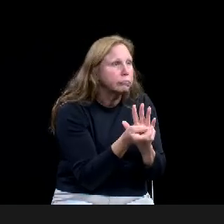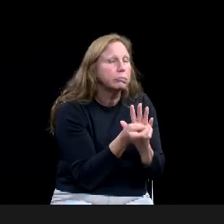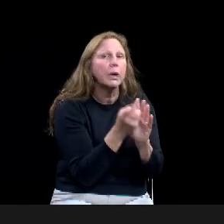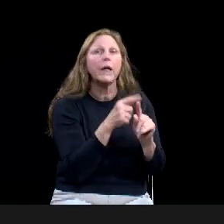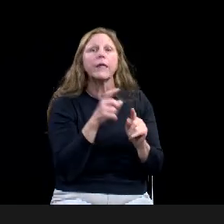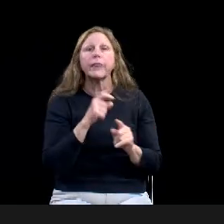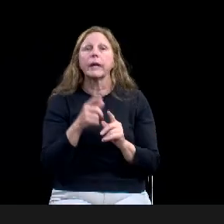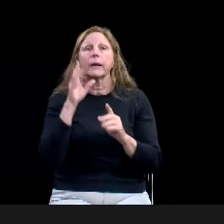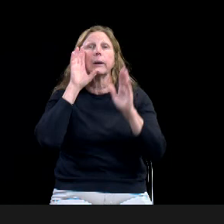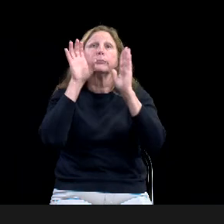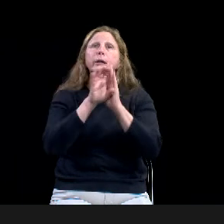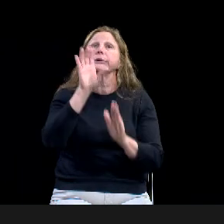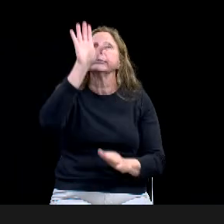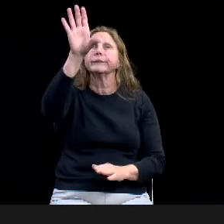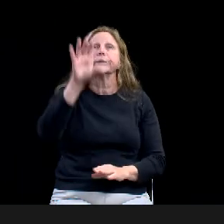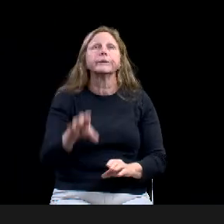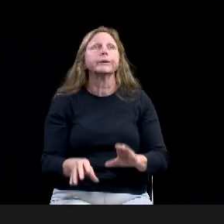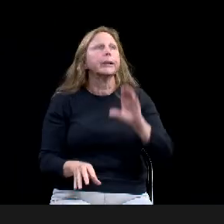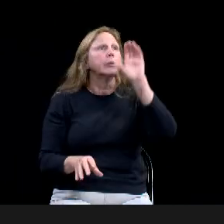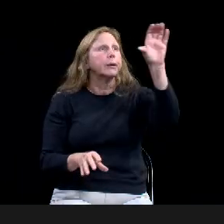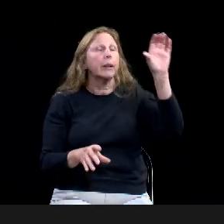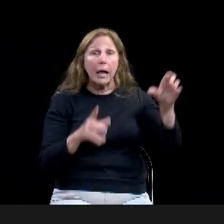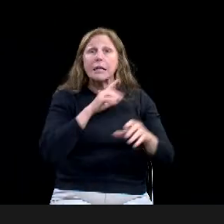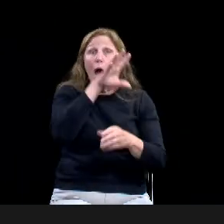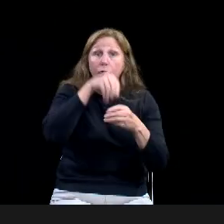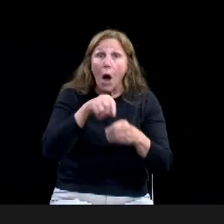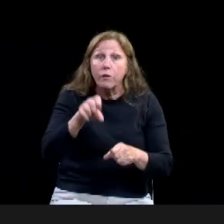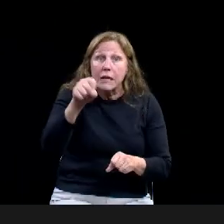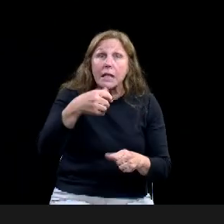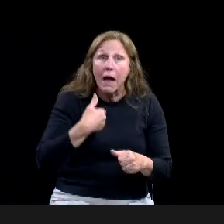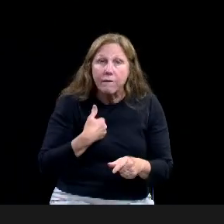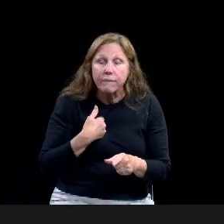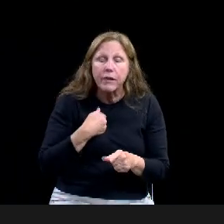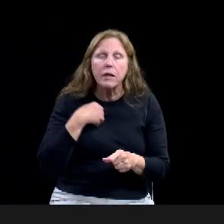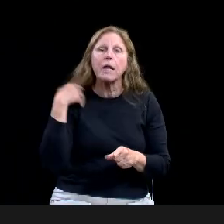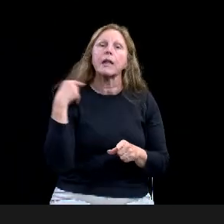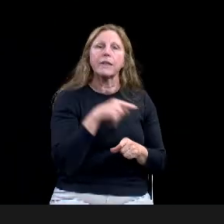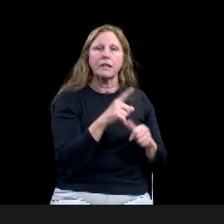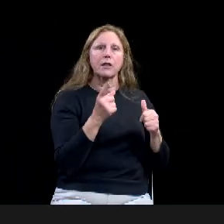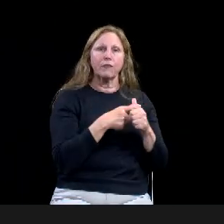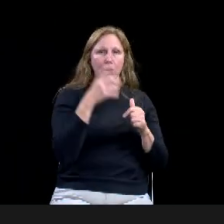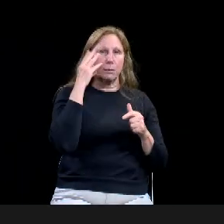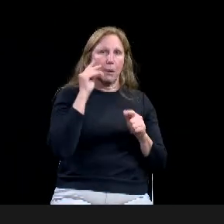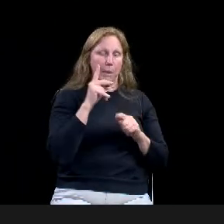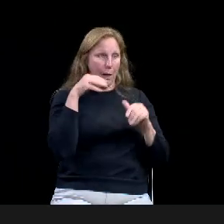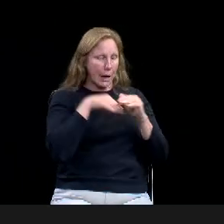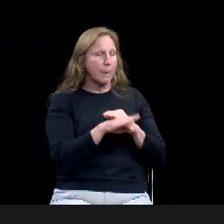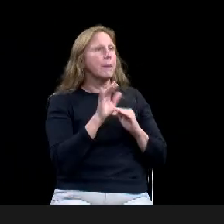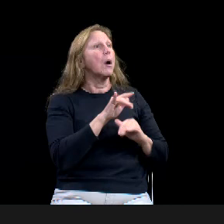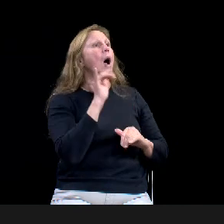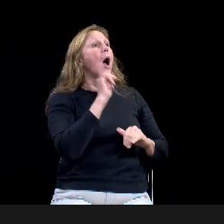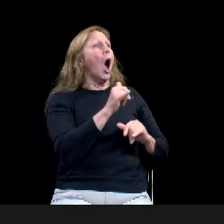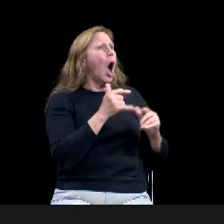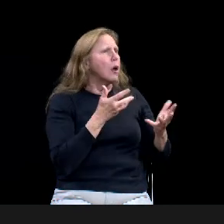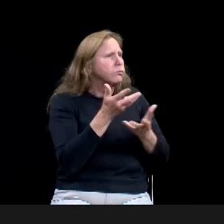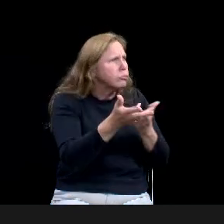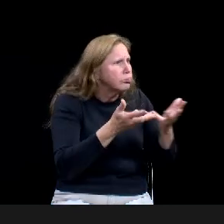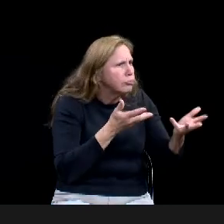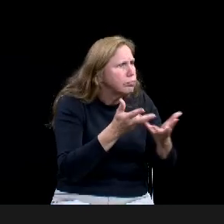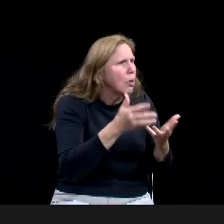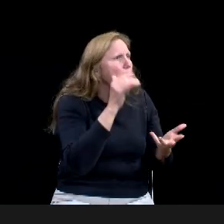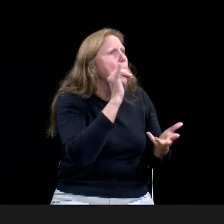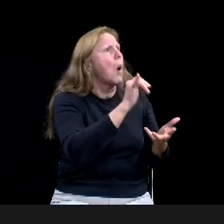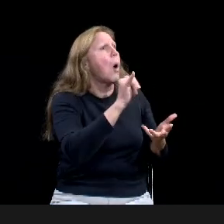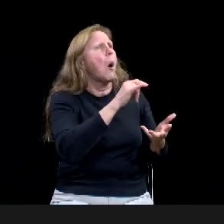engages the guest and, and they're really able to, to explore and interact and see and, and understand what